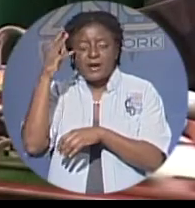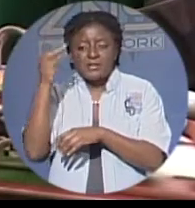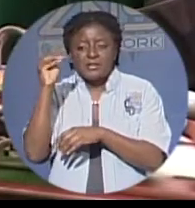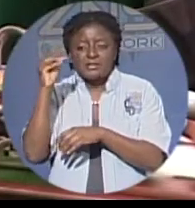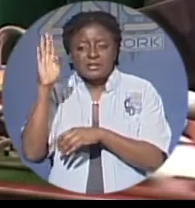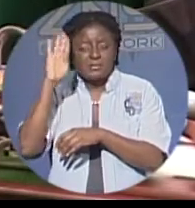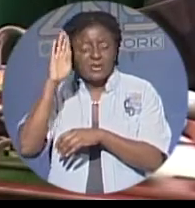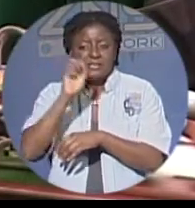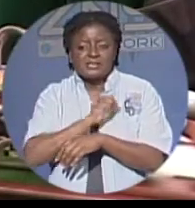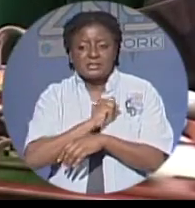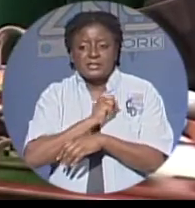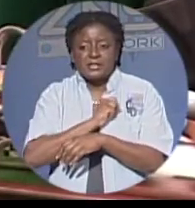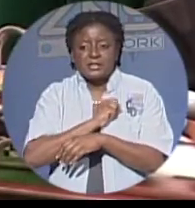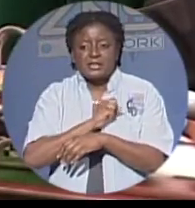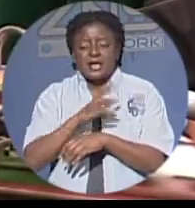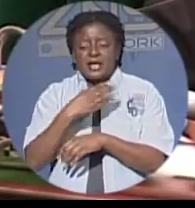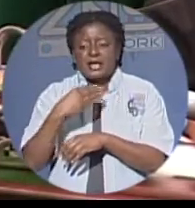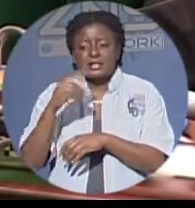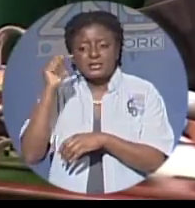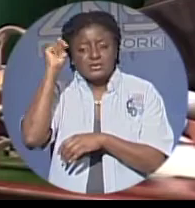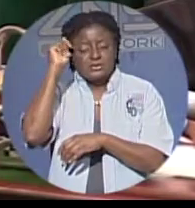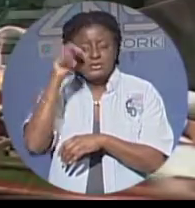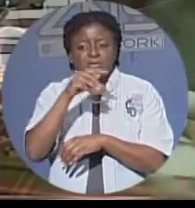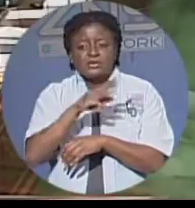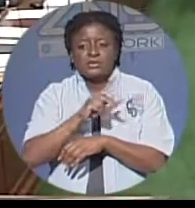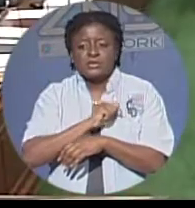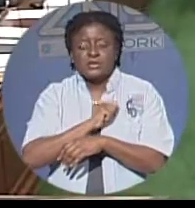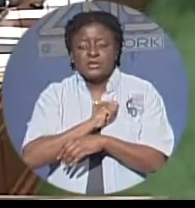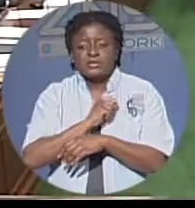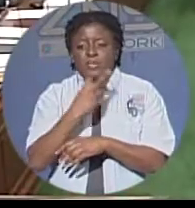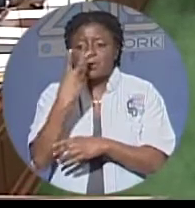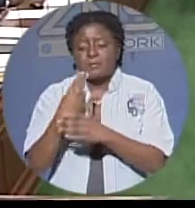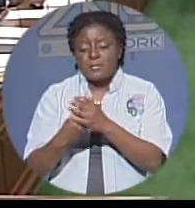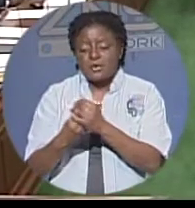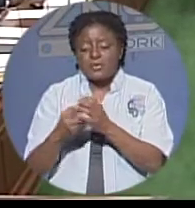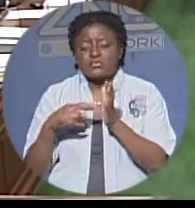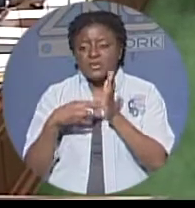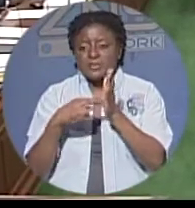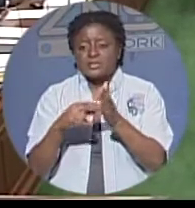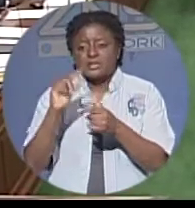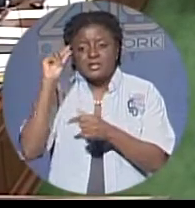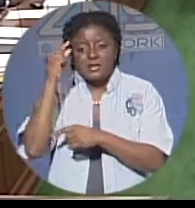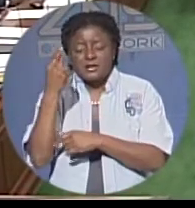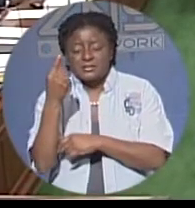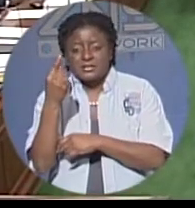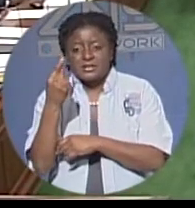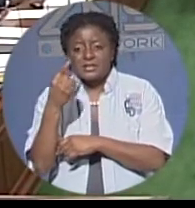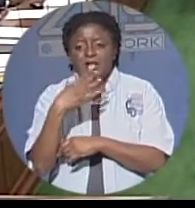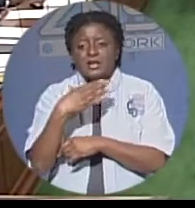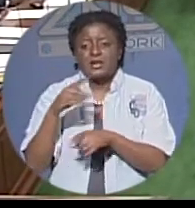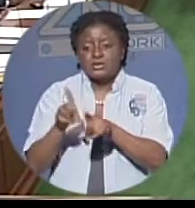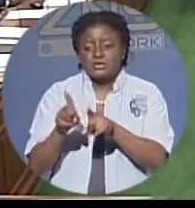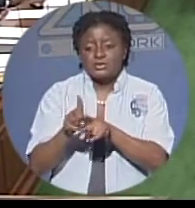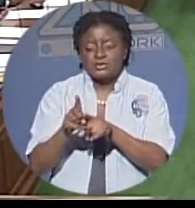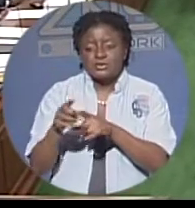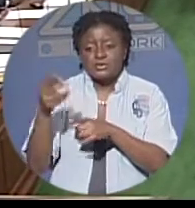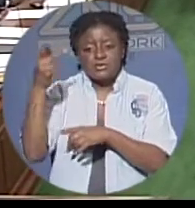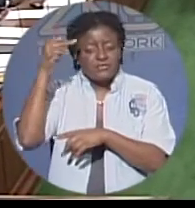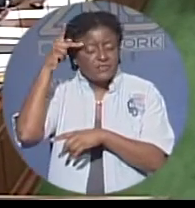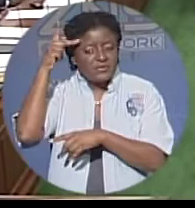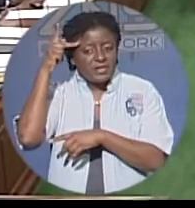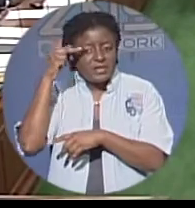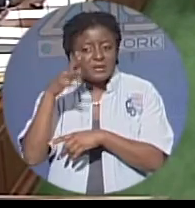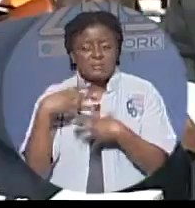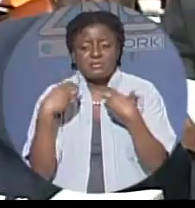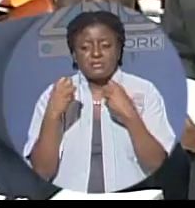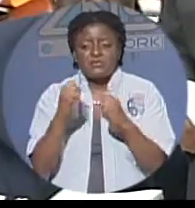mp tommy turnquist who both represent the government and cat island rumke and san salvador mp philip brave davis who represents the